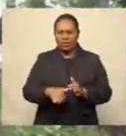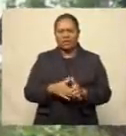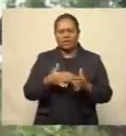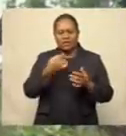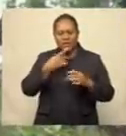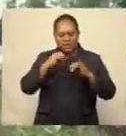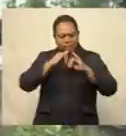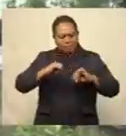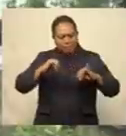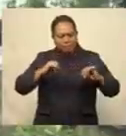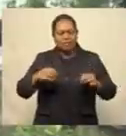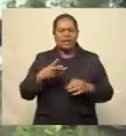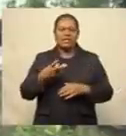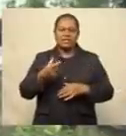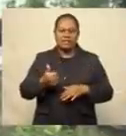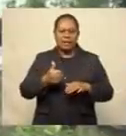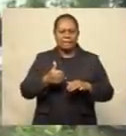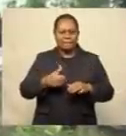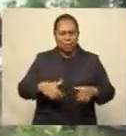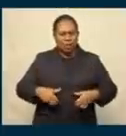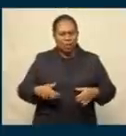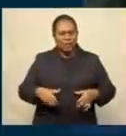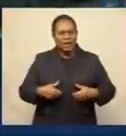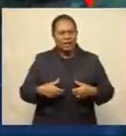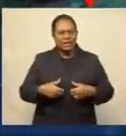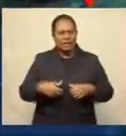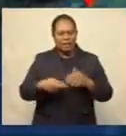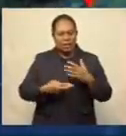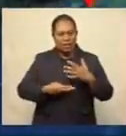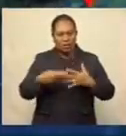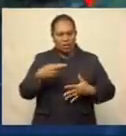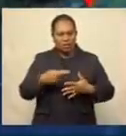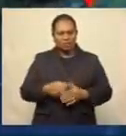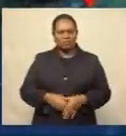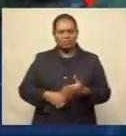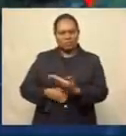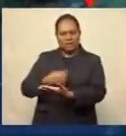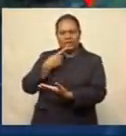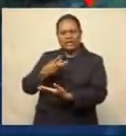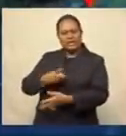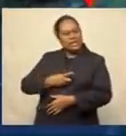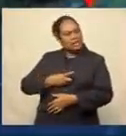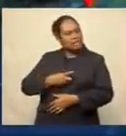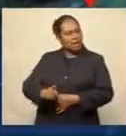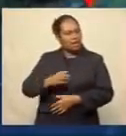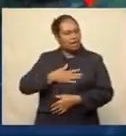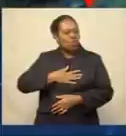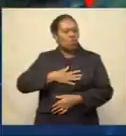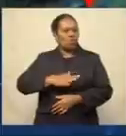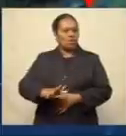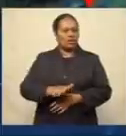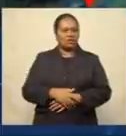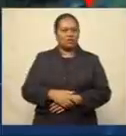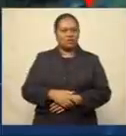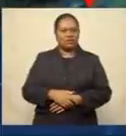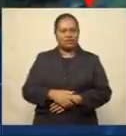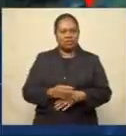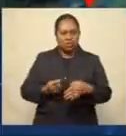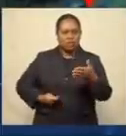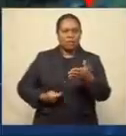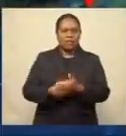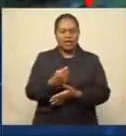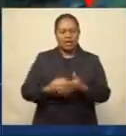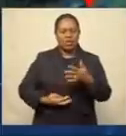investigating rent increment complaints. Some who are demanding rent and are threatening to evict for failure of rent payments.